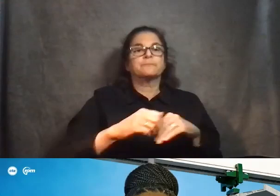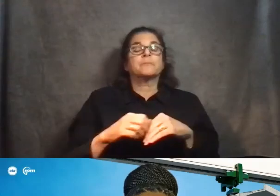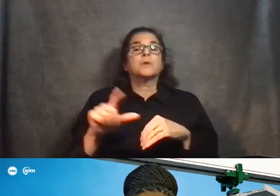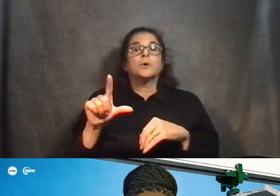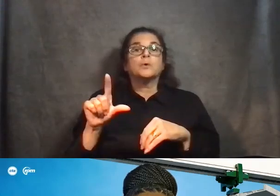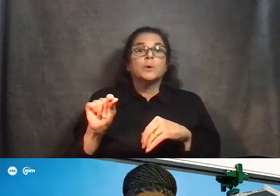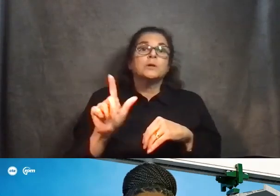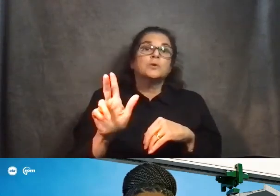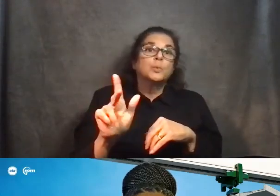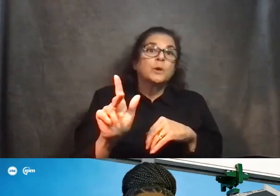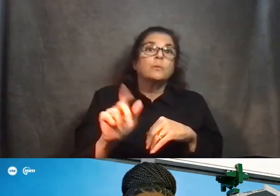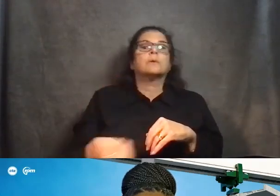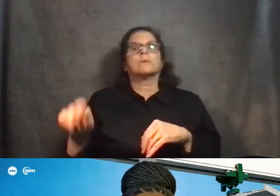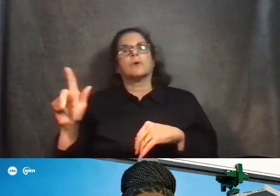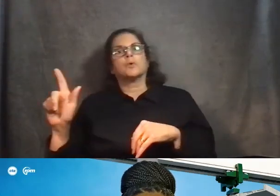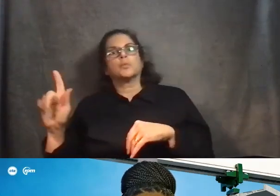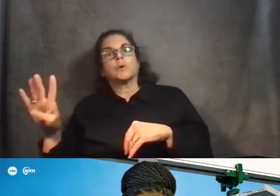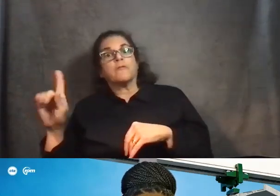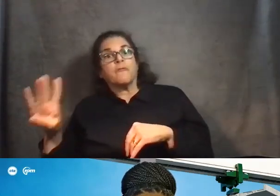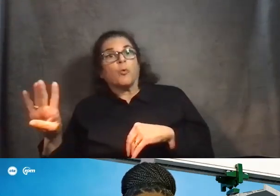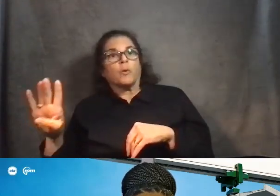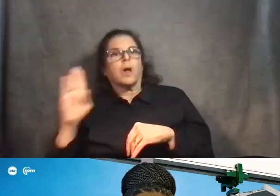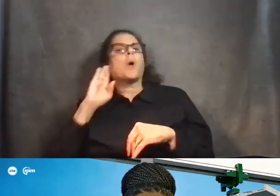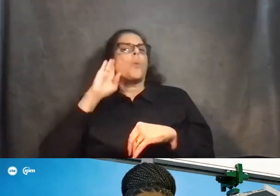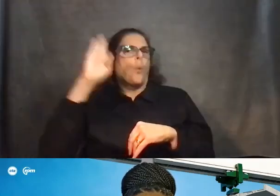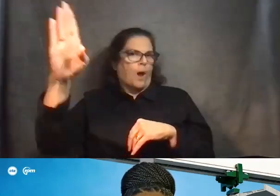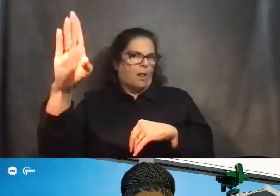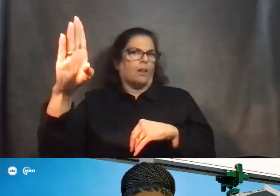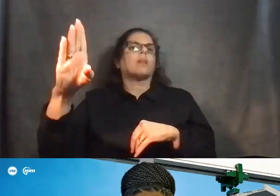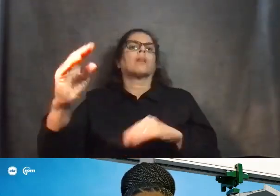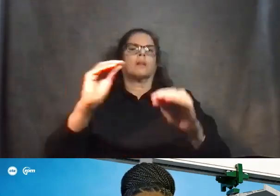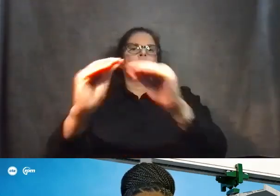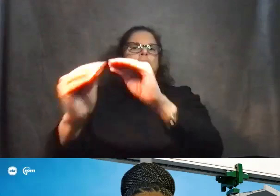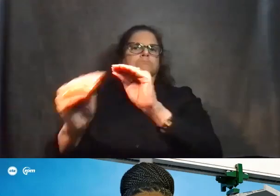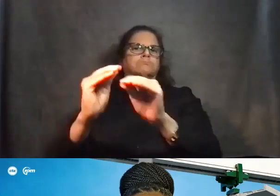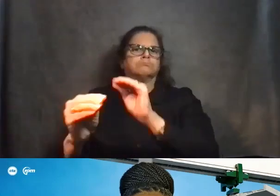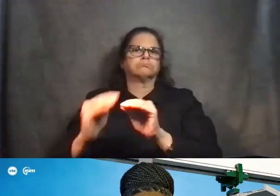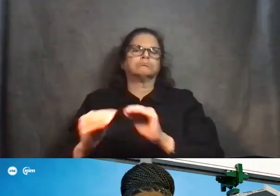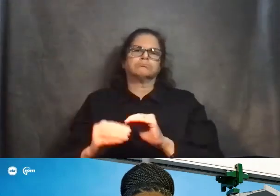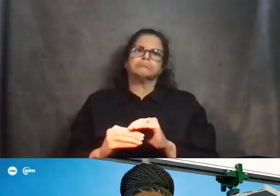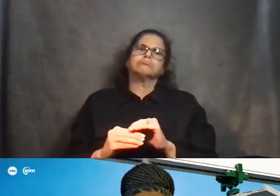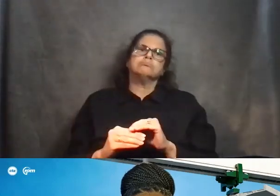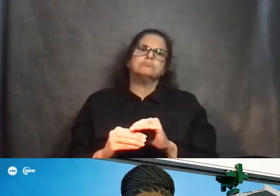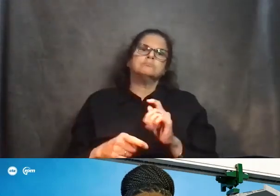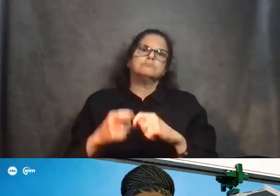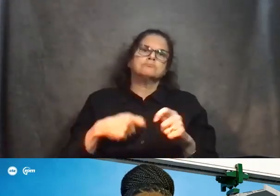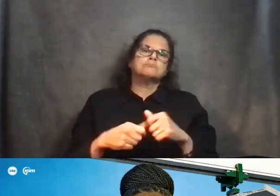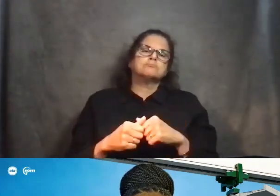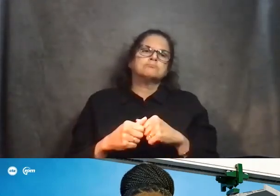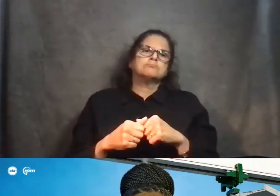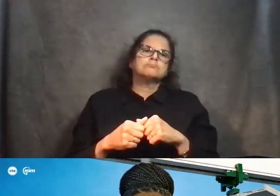full sections of reconstruction to repair damages and tie in the new